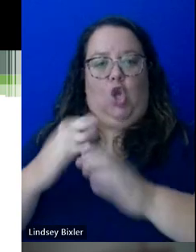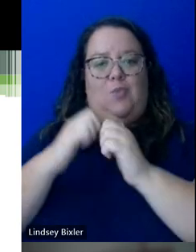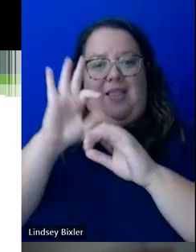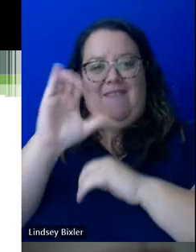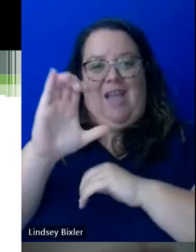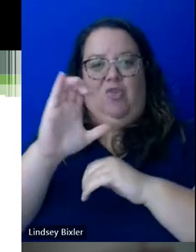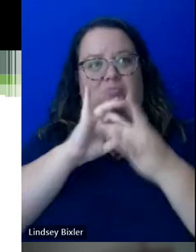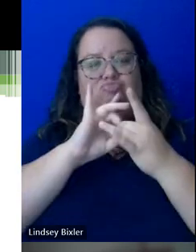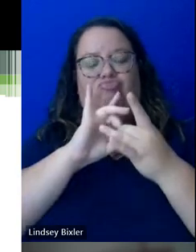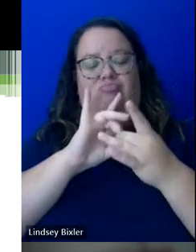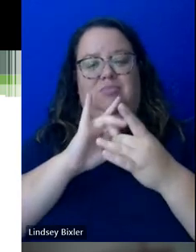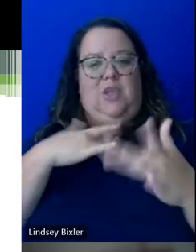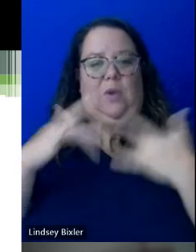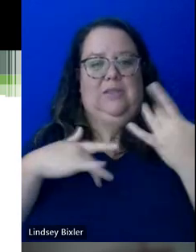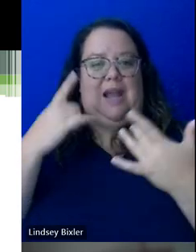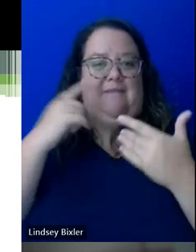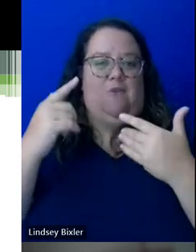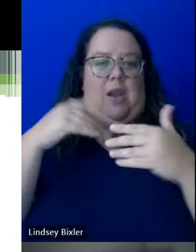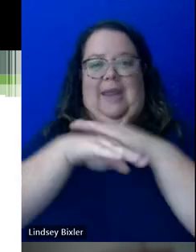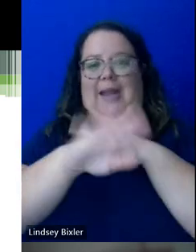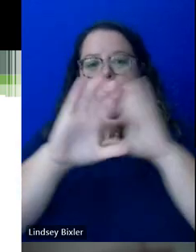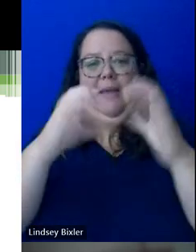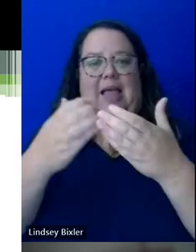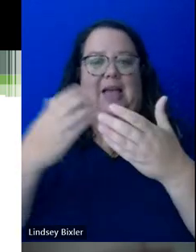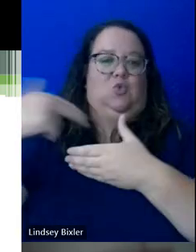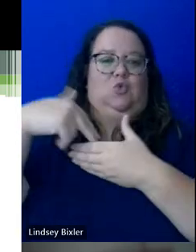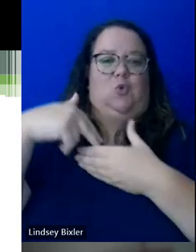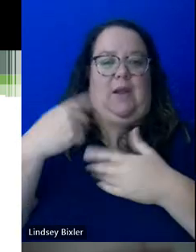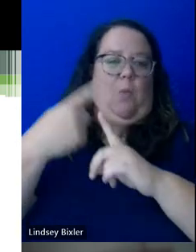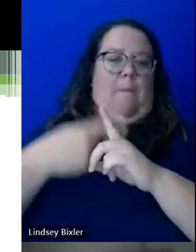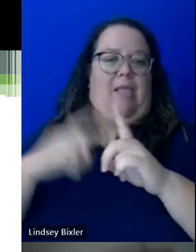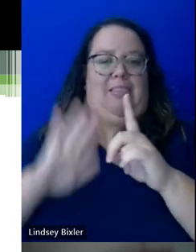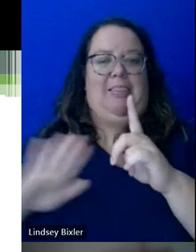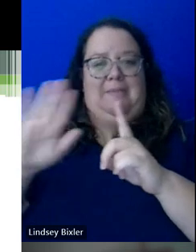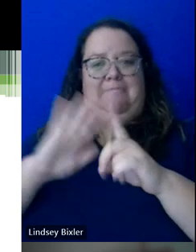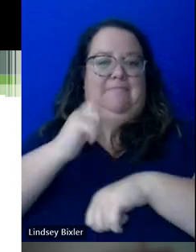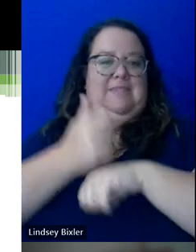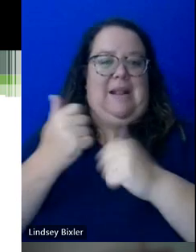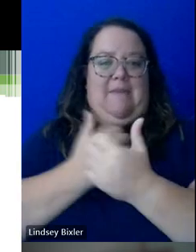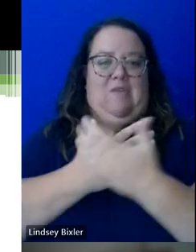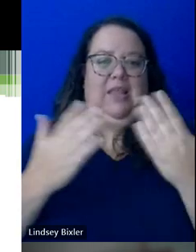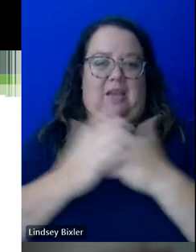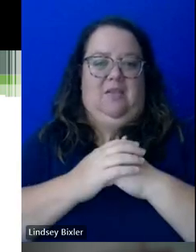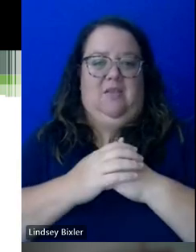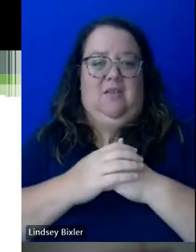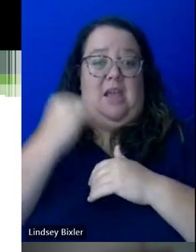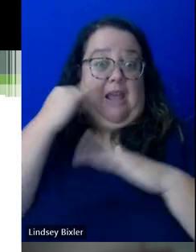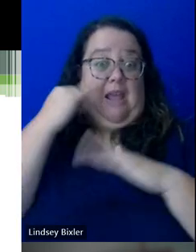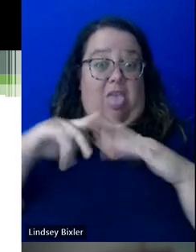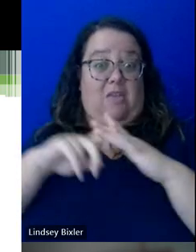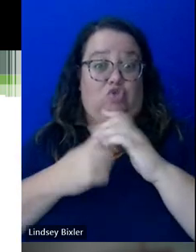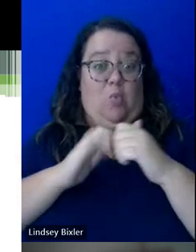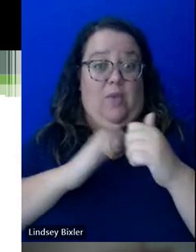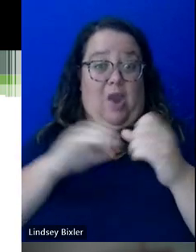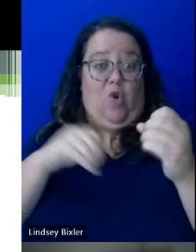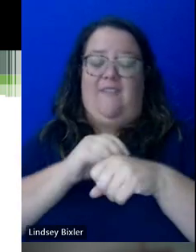you know, we're excited for the incoming class to join us in a month or so and get everything set up. And if you haven't gotten started with our office yet, still